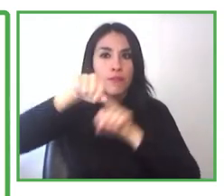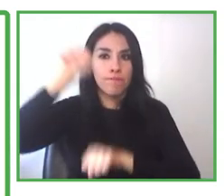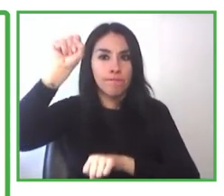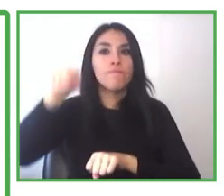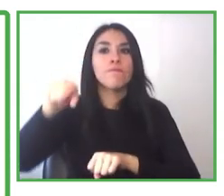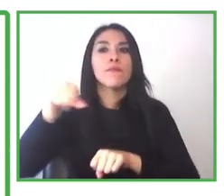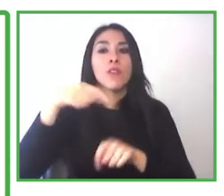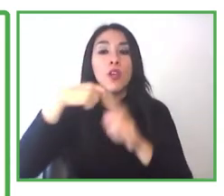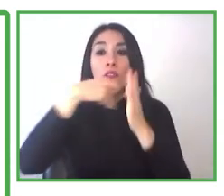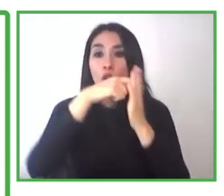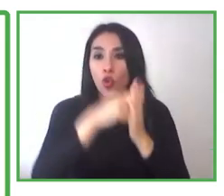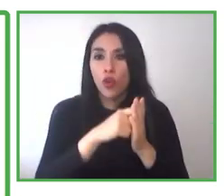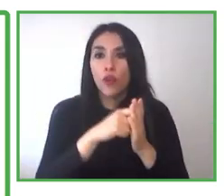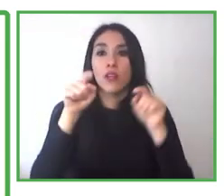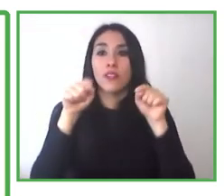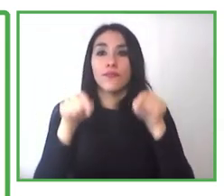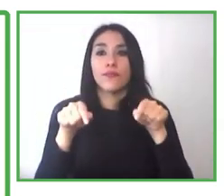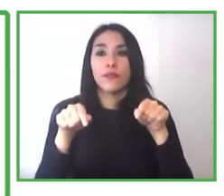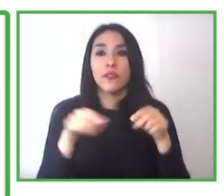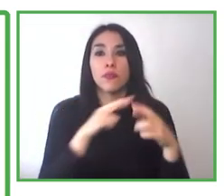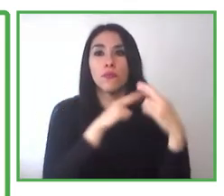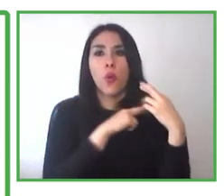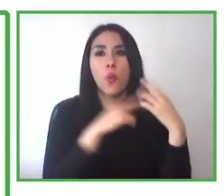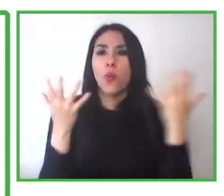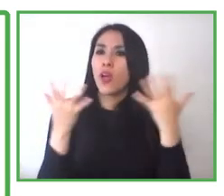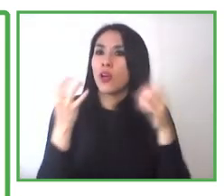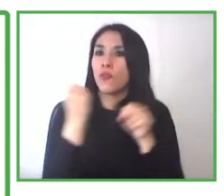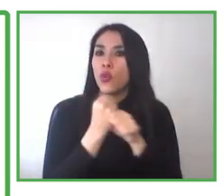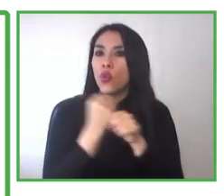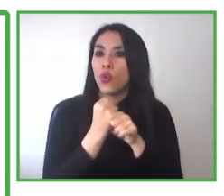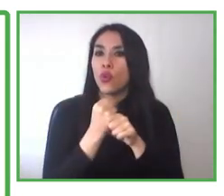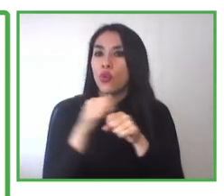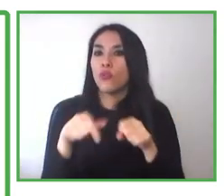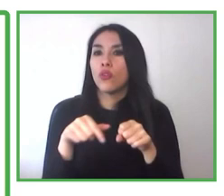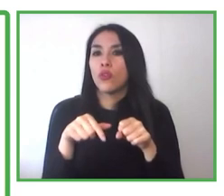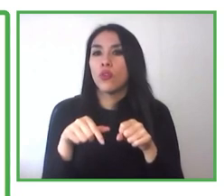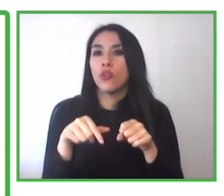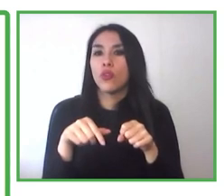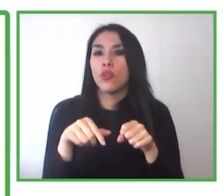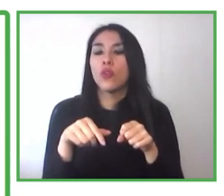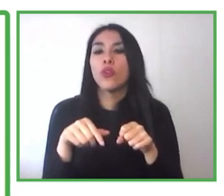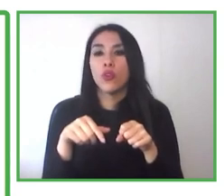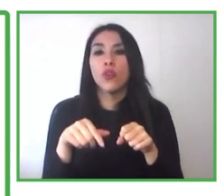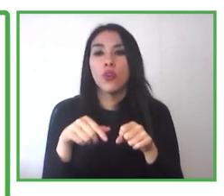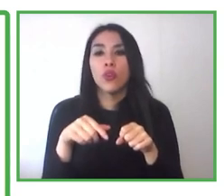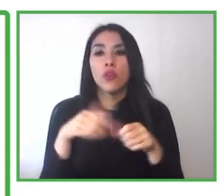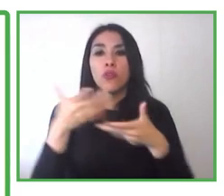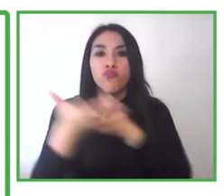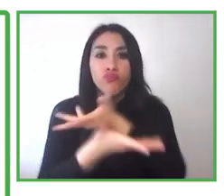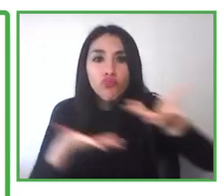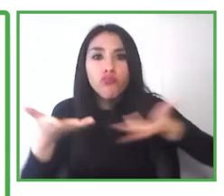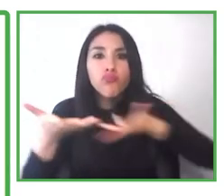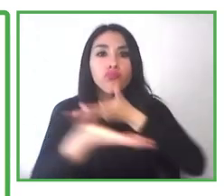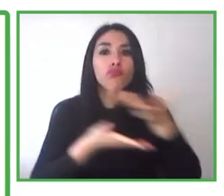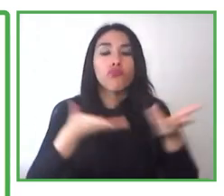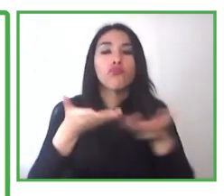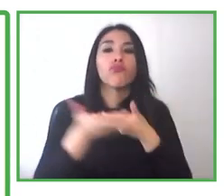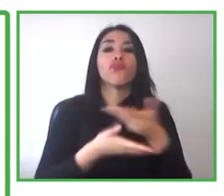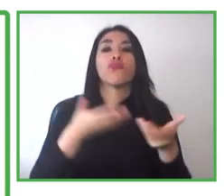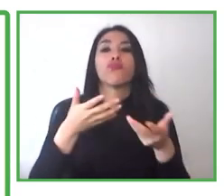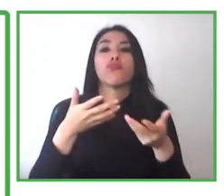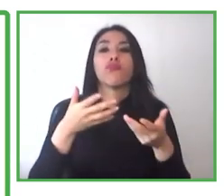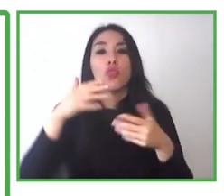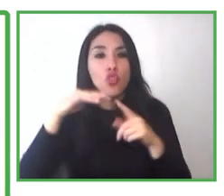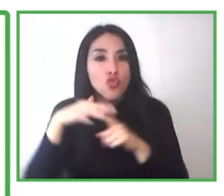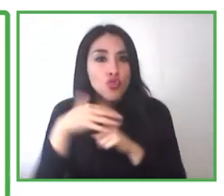within the company. So we're talking about a work in inclusion which is totally comprehensive. Currently, we find